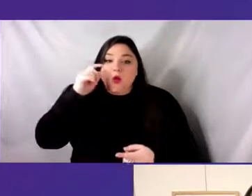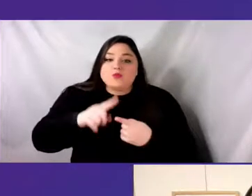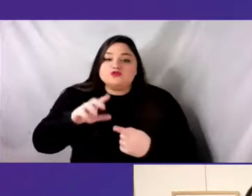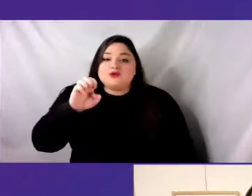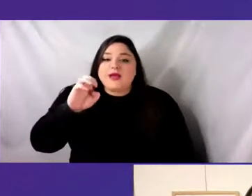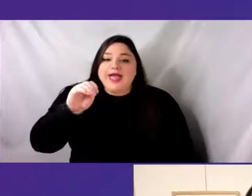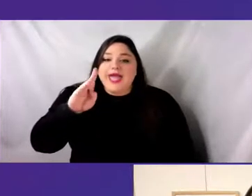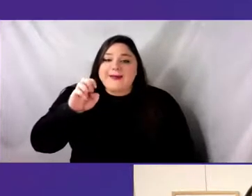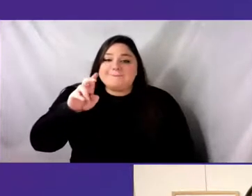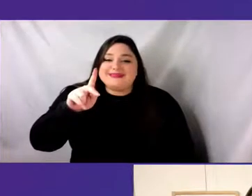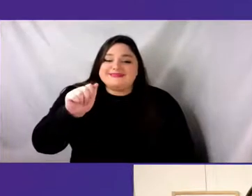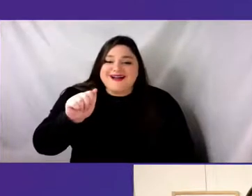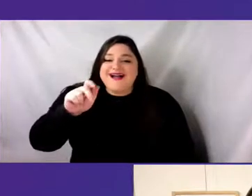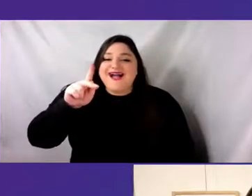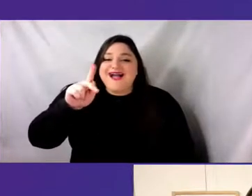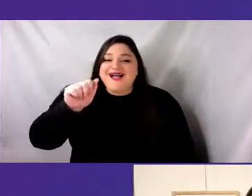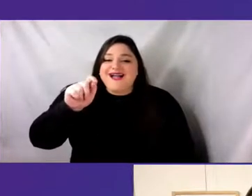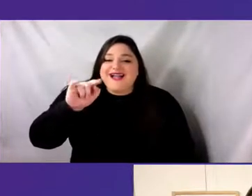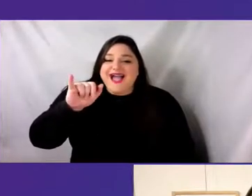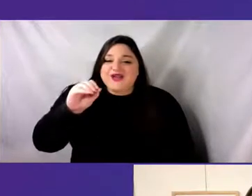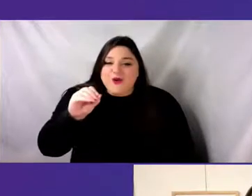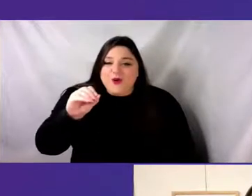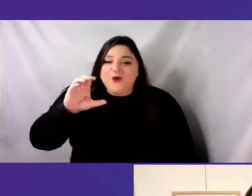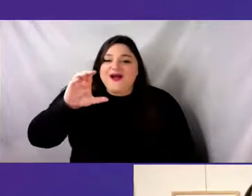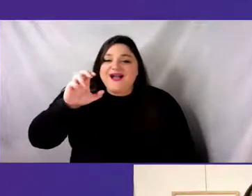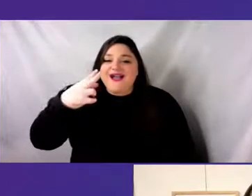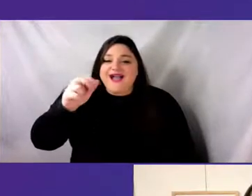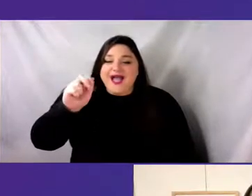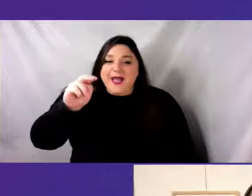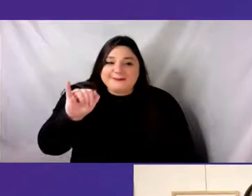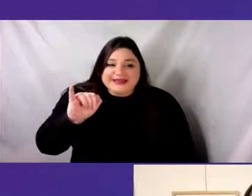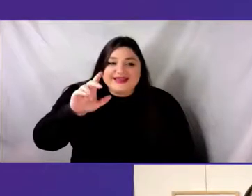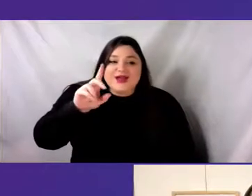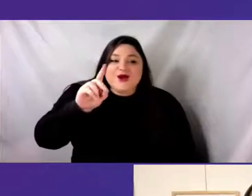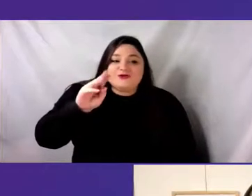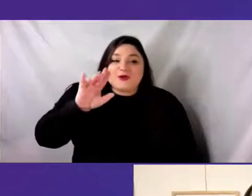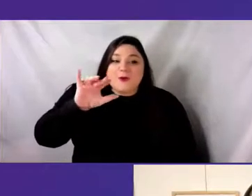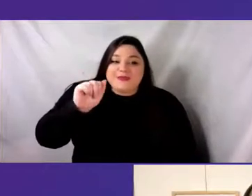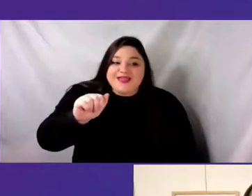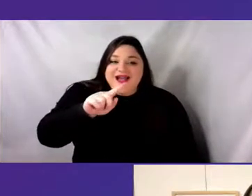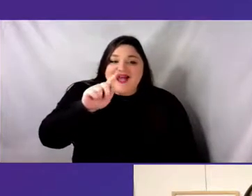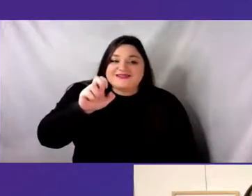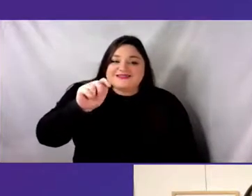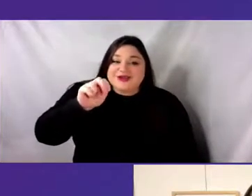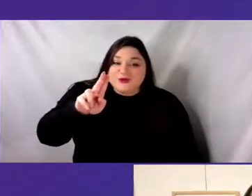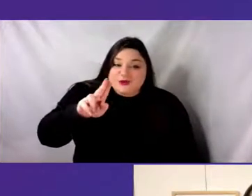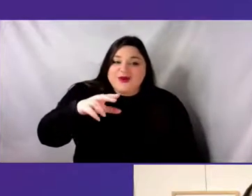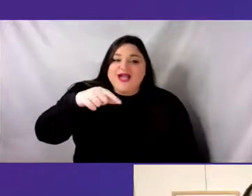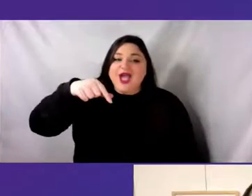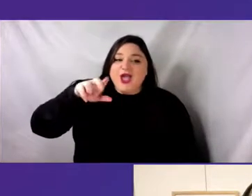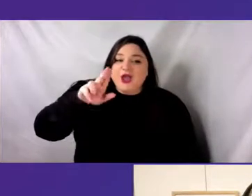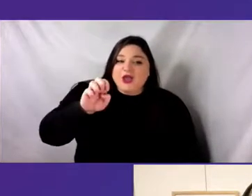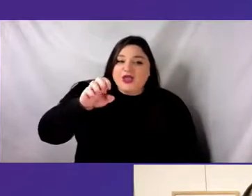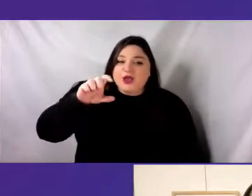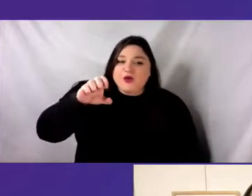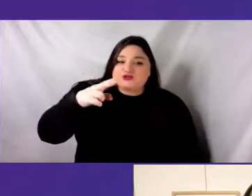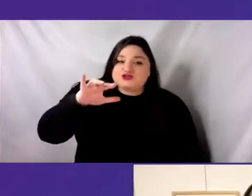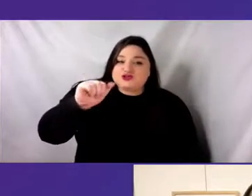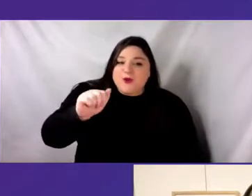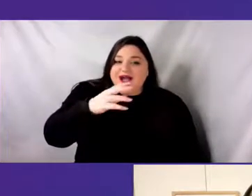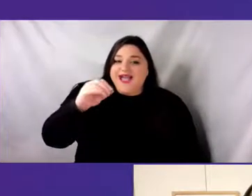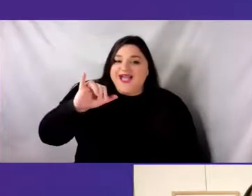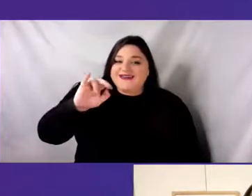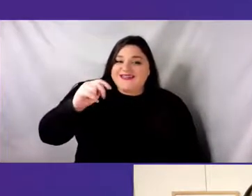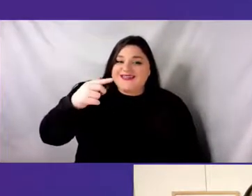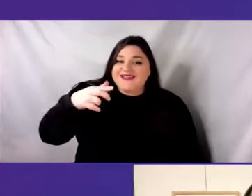Cenu, Quechua, and Inga populations. I have been working and living in Lenapehoki for 15 years